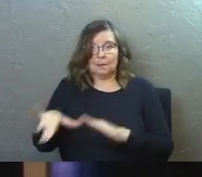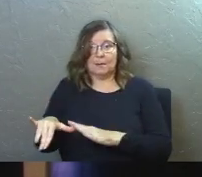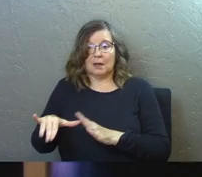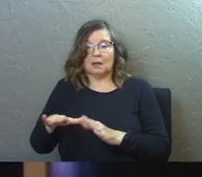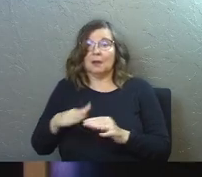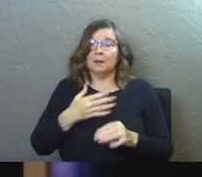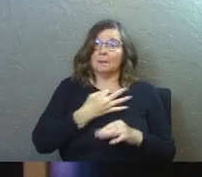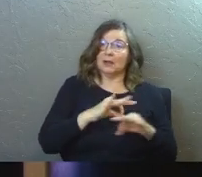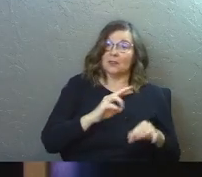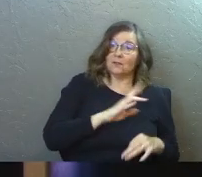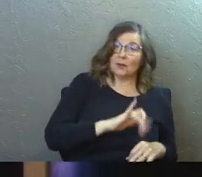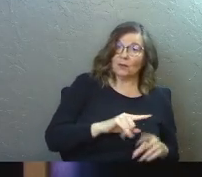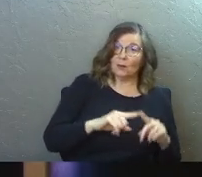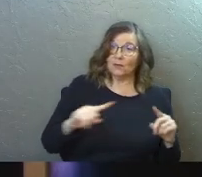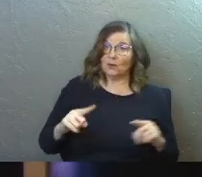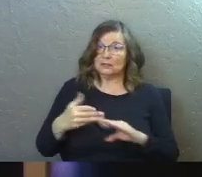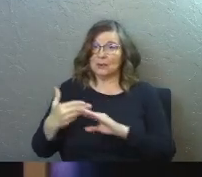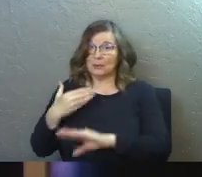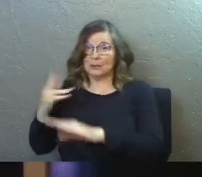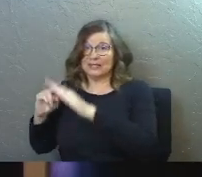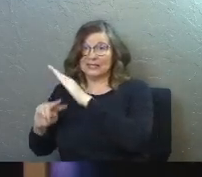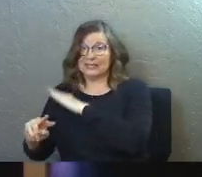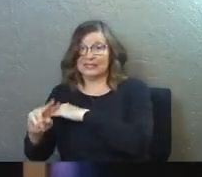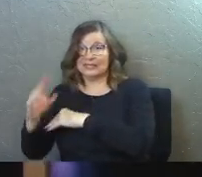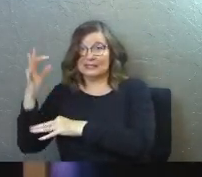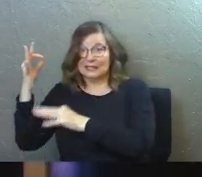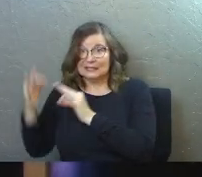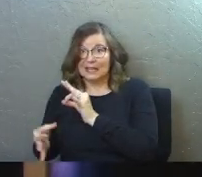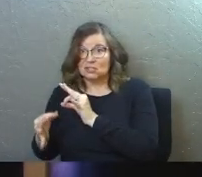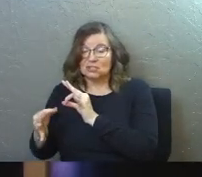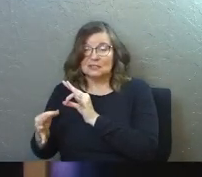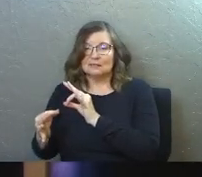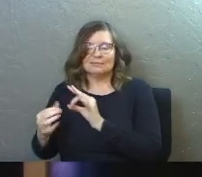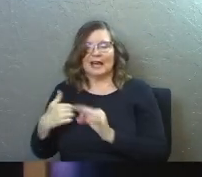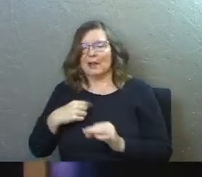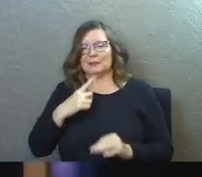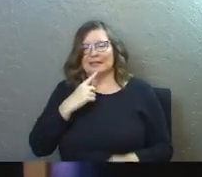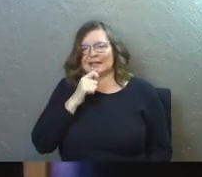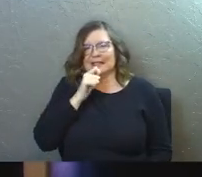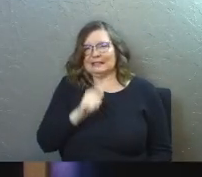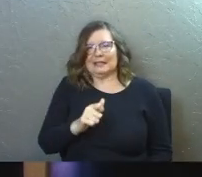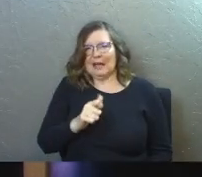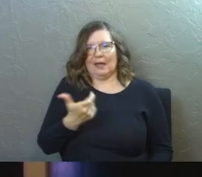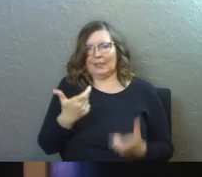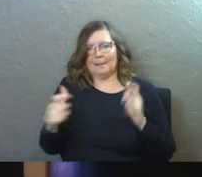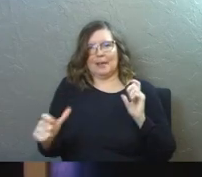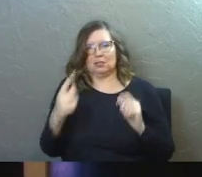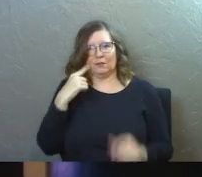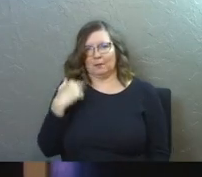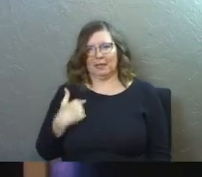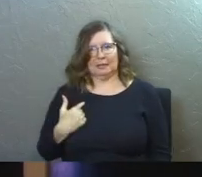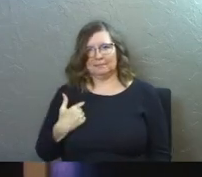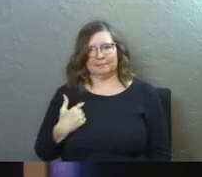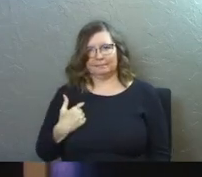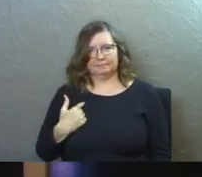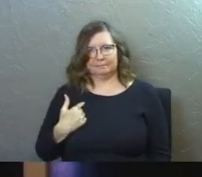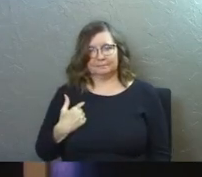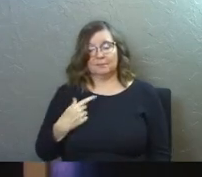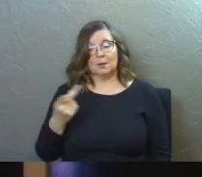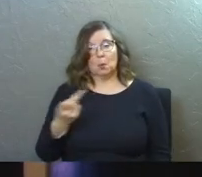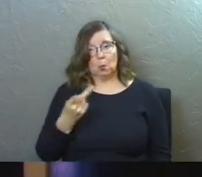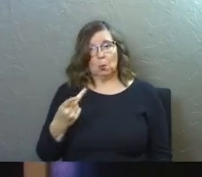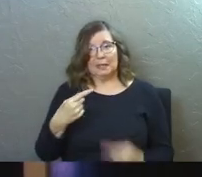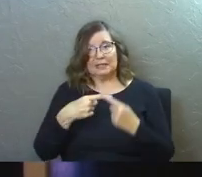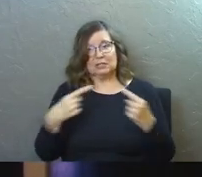idea of that free will versus predestination or God's sovereignty, I would say that's not a major for me. We can